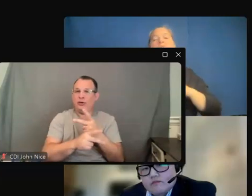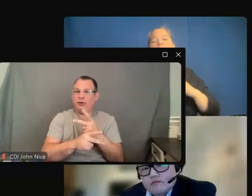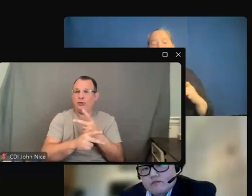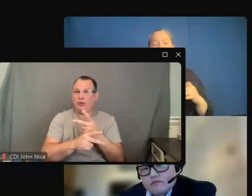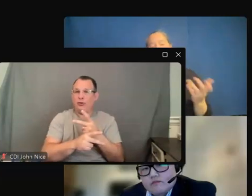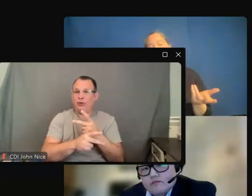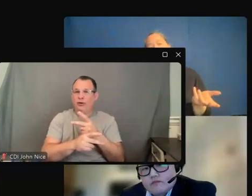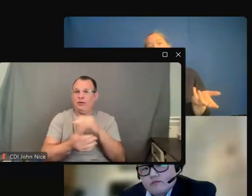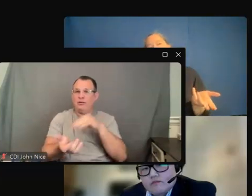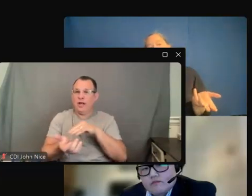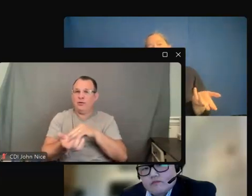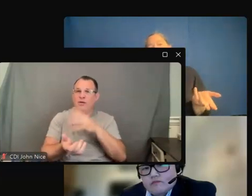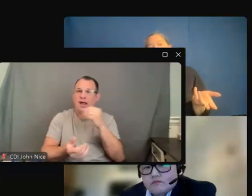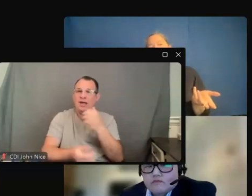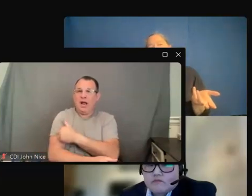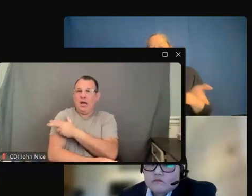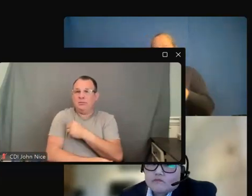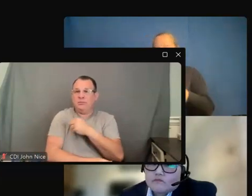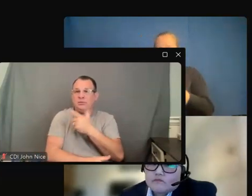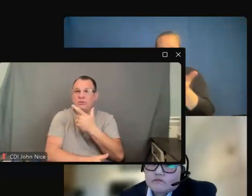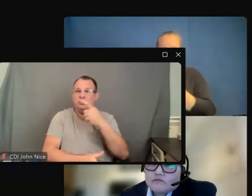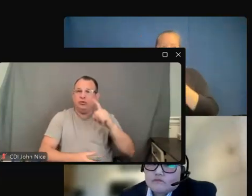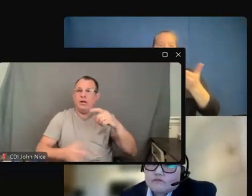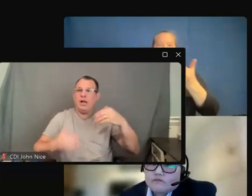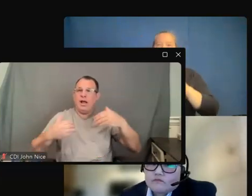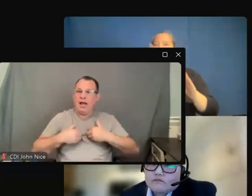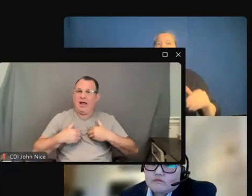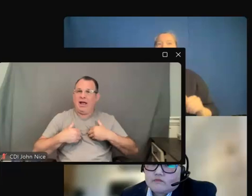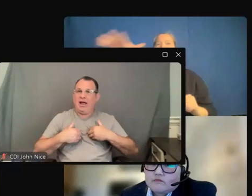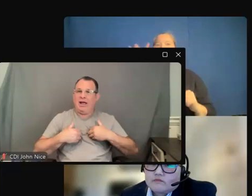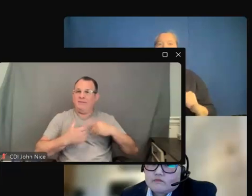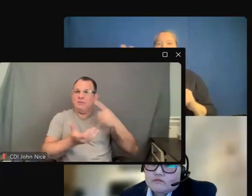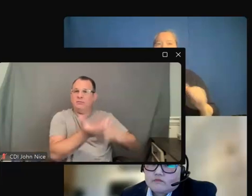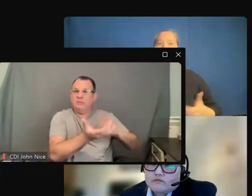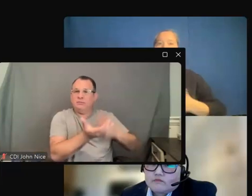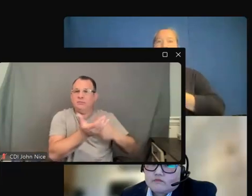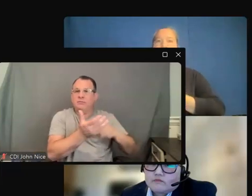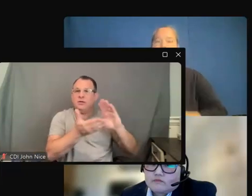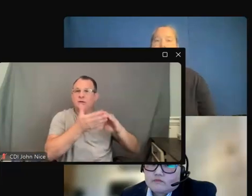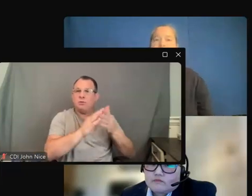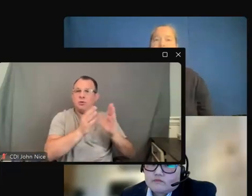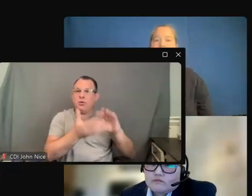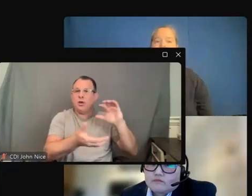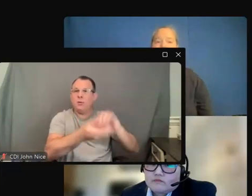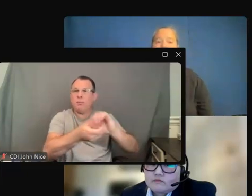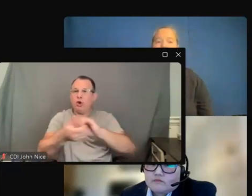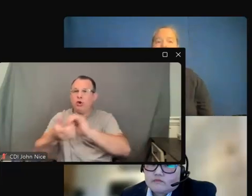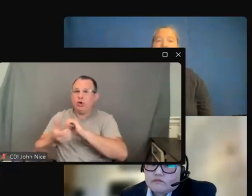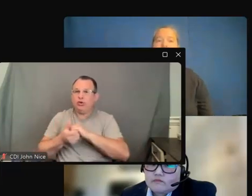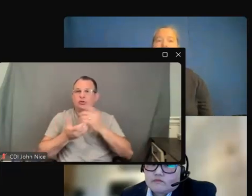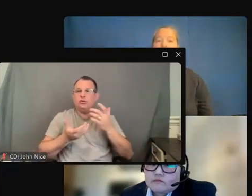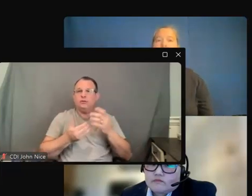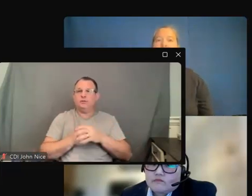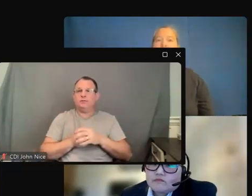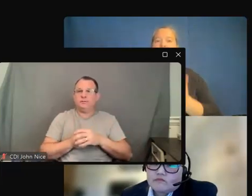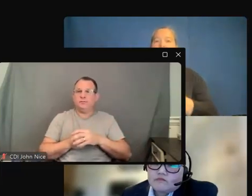have consultations with the community partners. They should ask those folks to come in